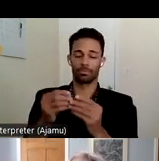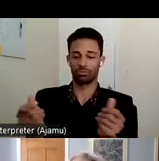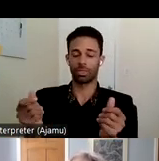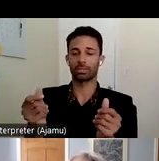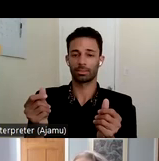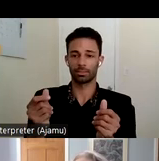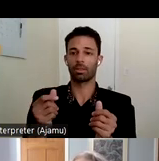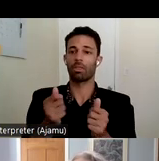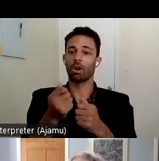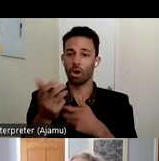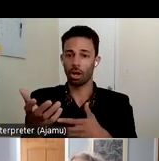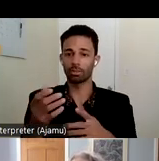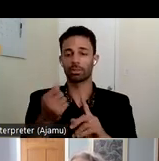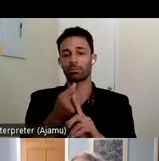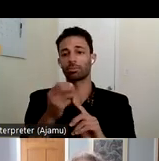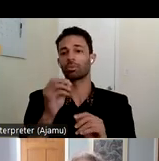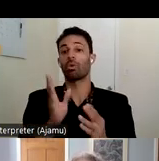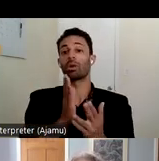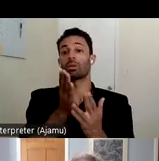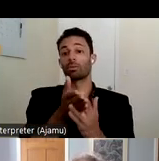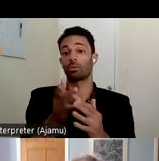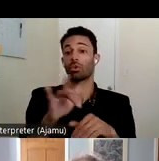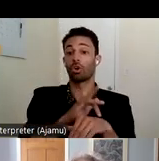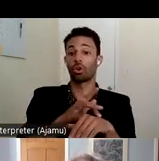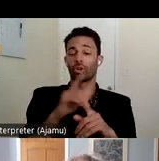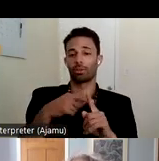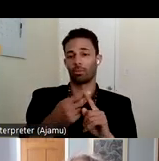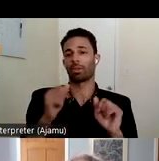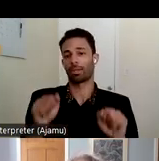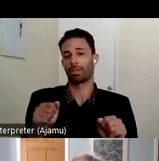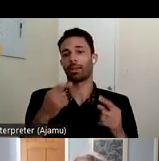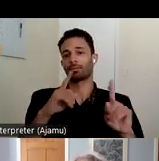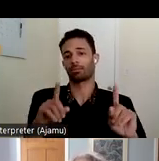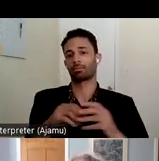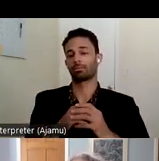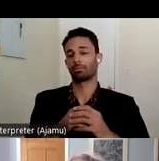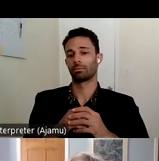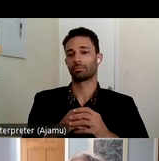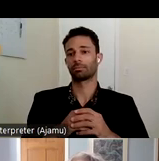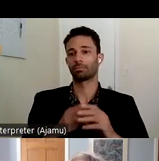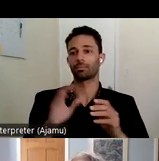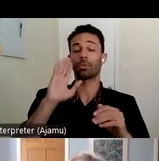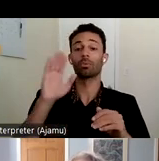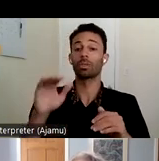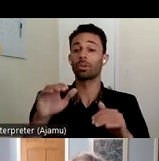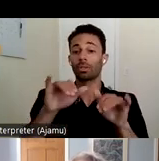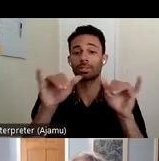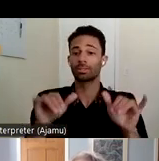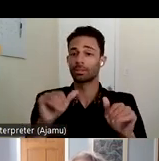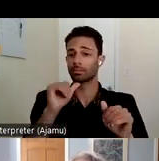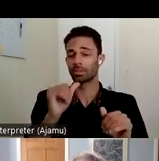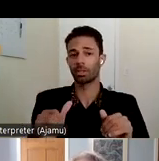intervene early on when they're more likely to be successful we also know that the system isn't well understood